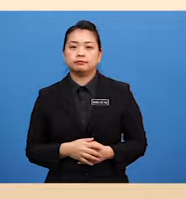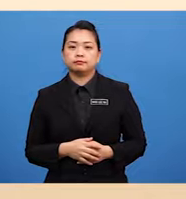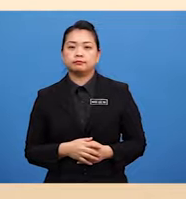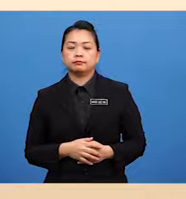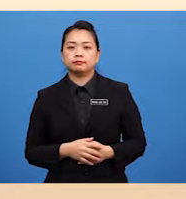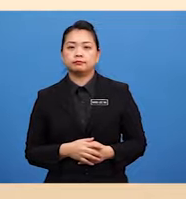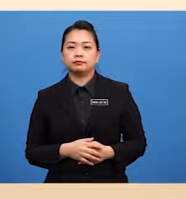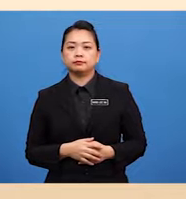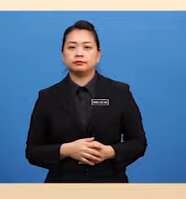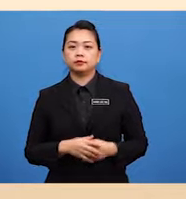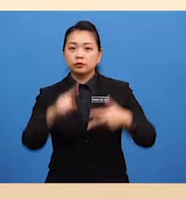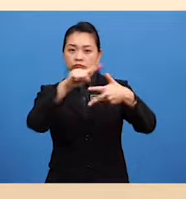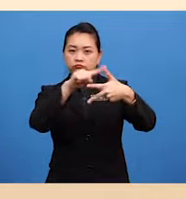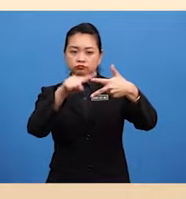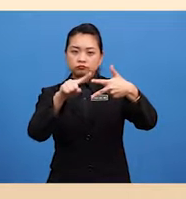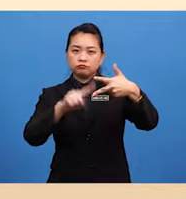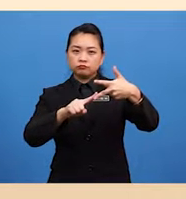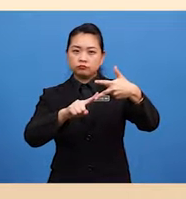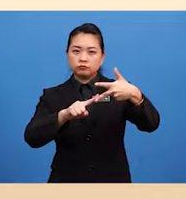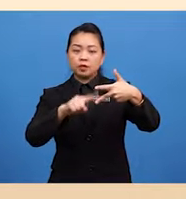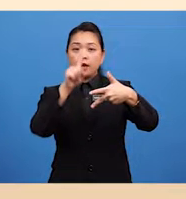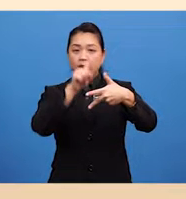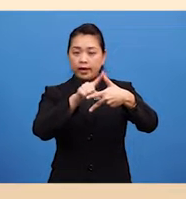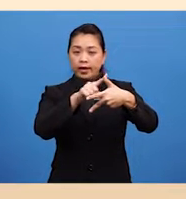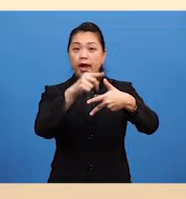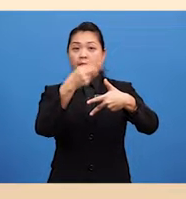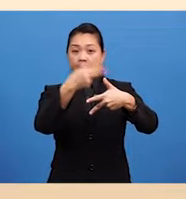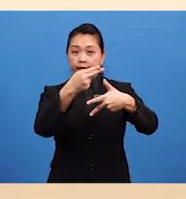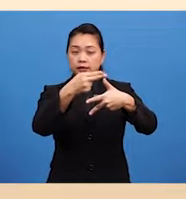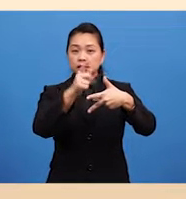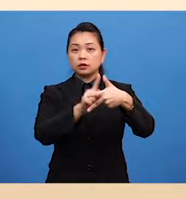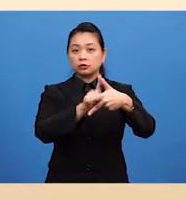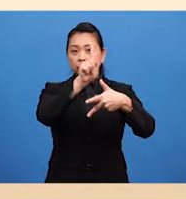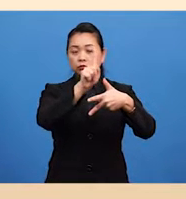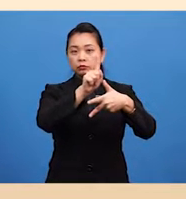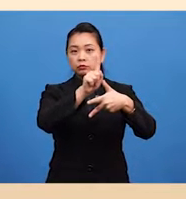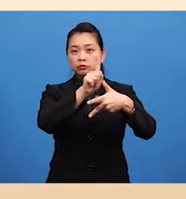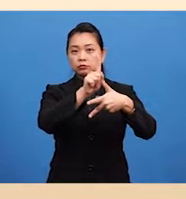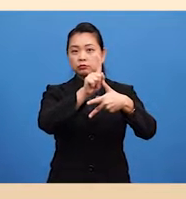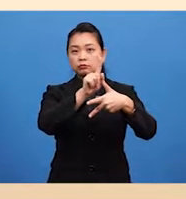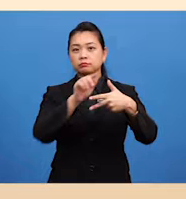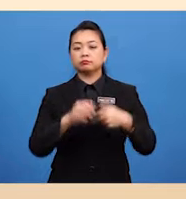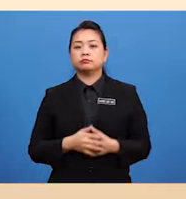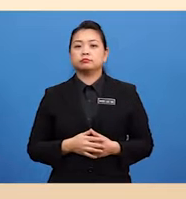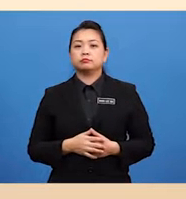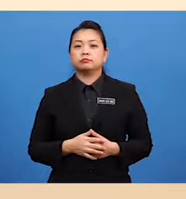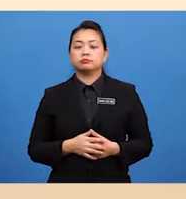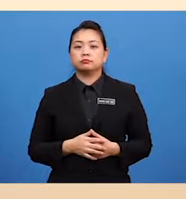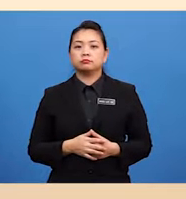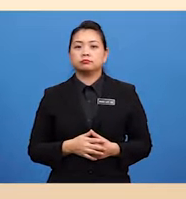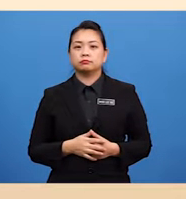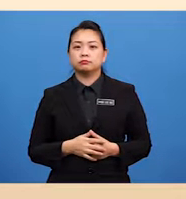Although Harris Is Taller Than Raven Alvin Alvin Is The